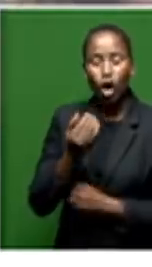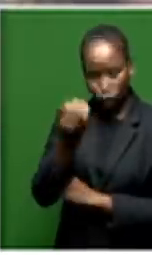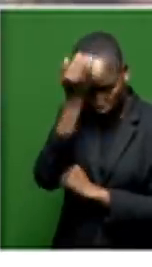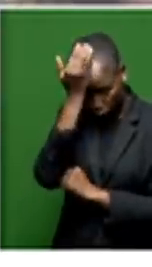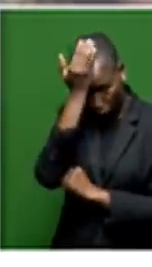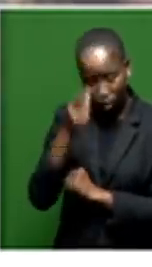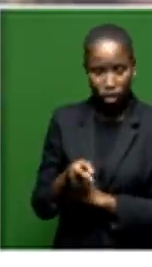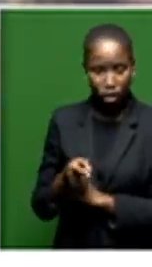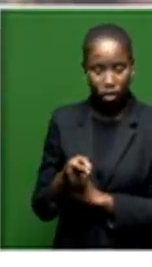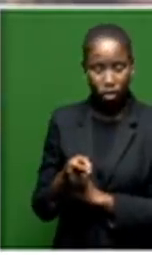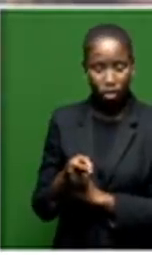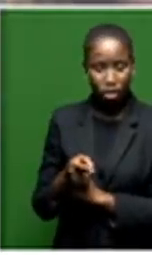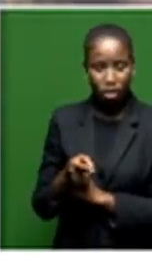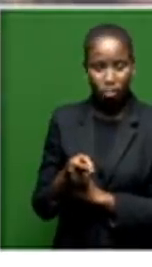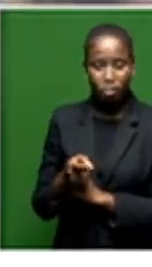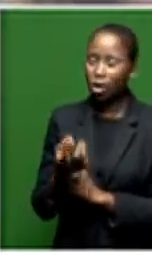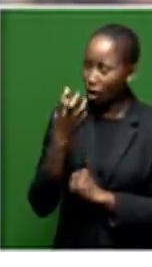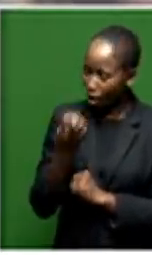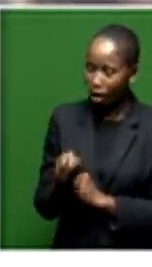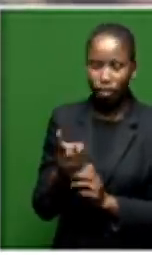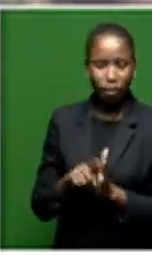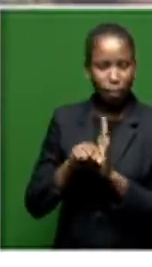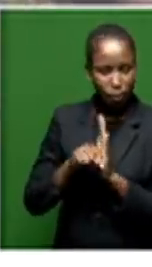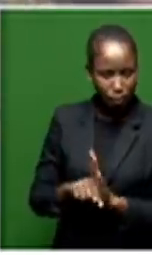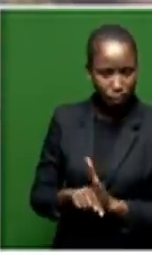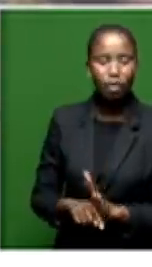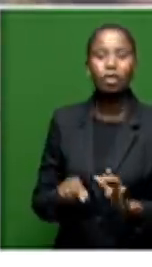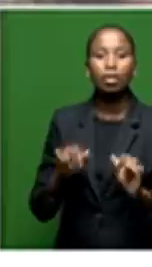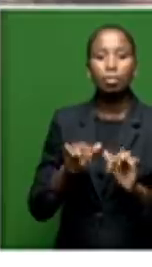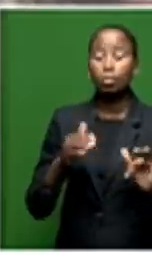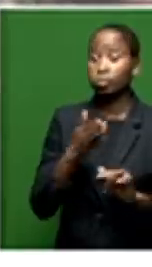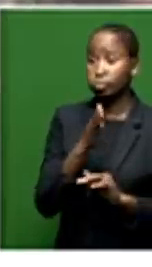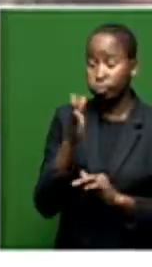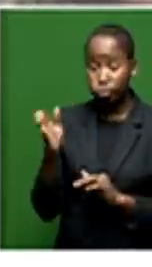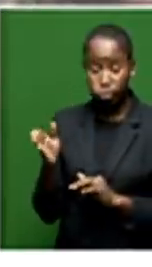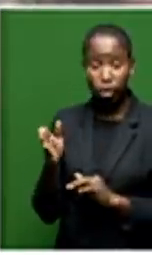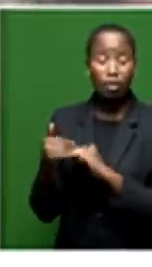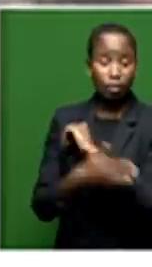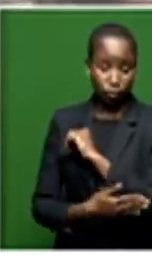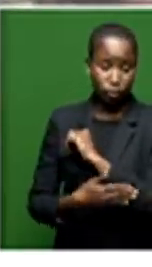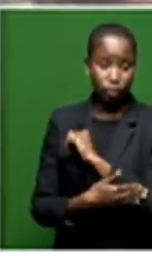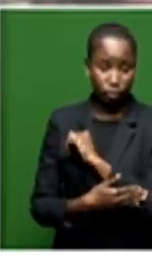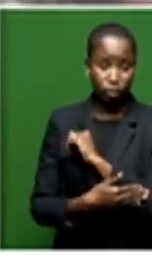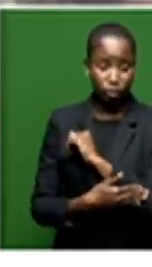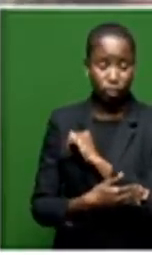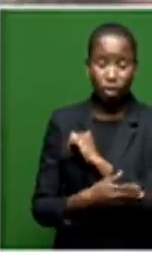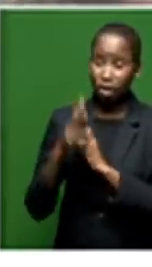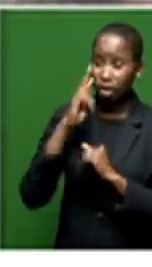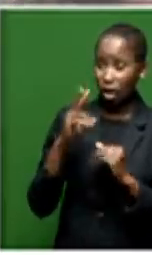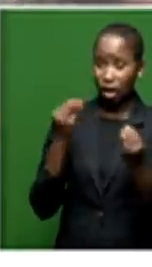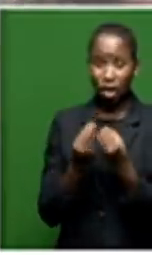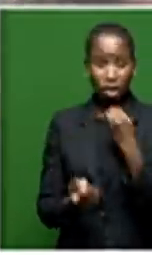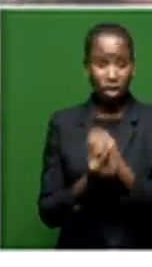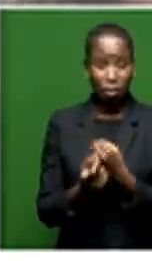not. There is a deep and fundamental outrage in our nation against the injustices that have been